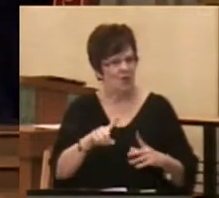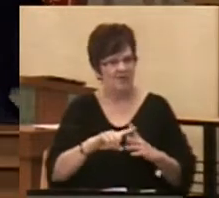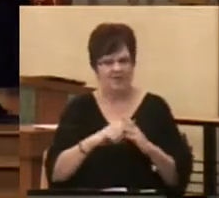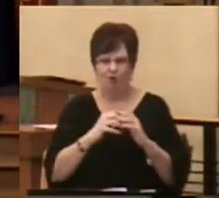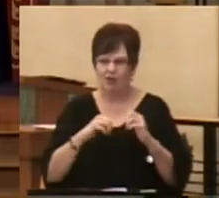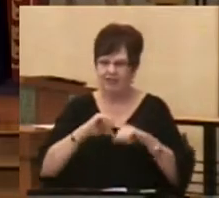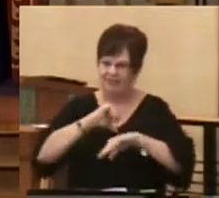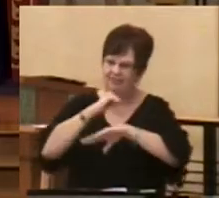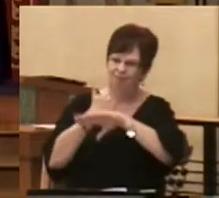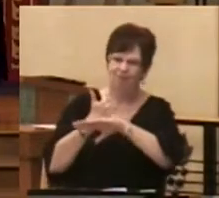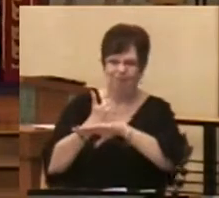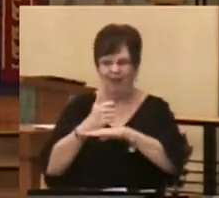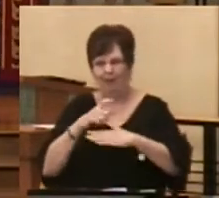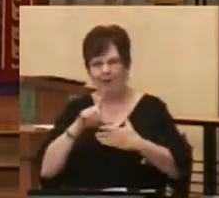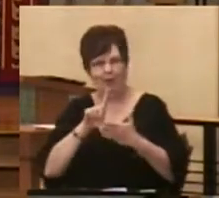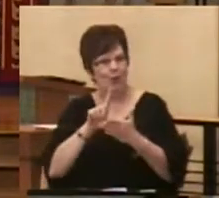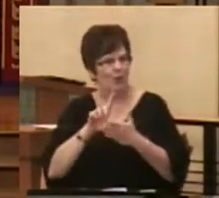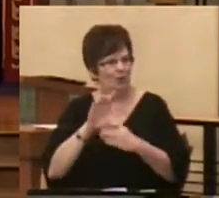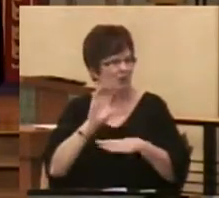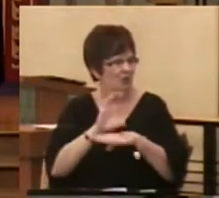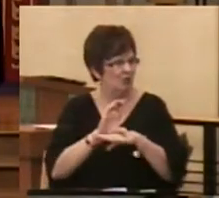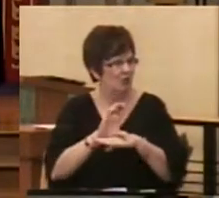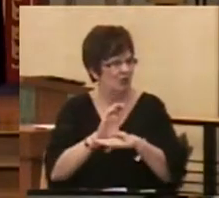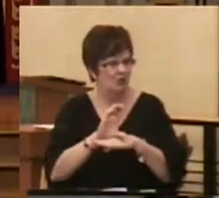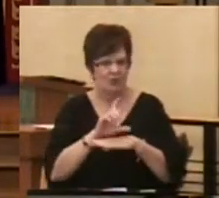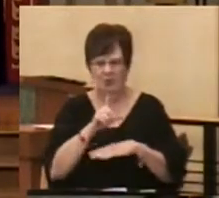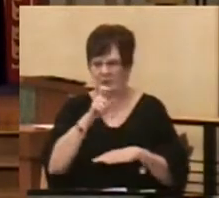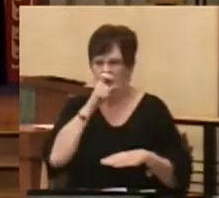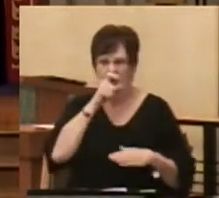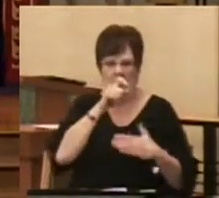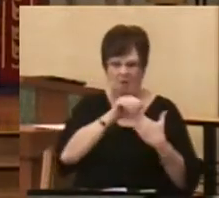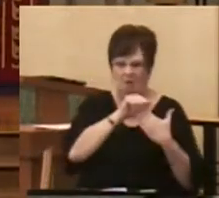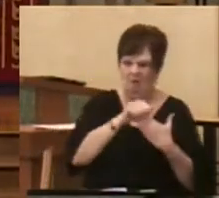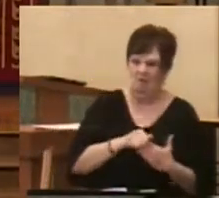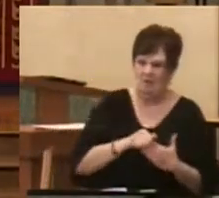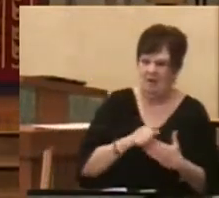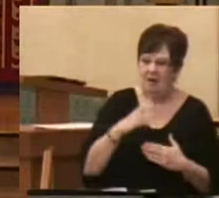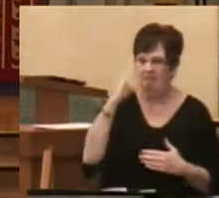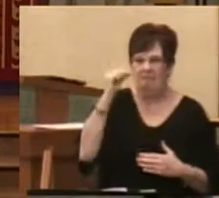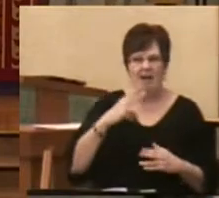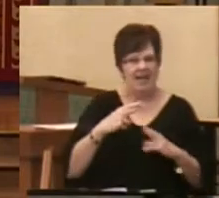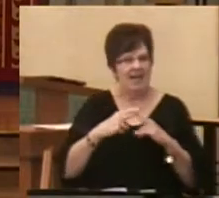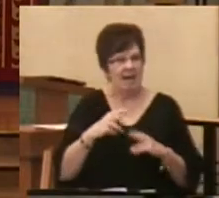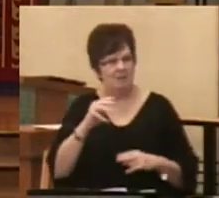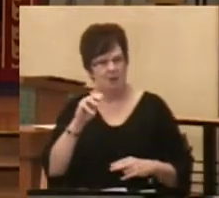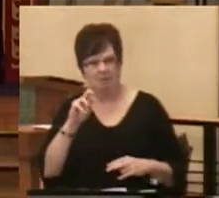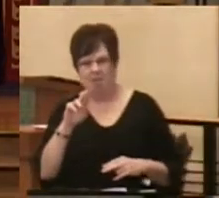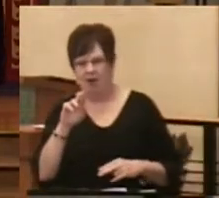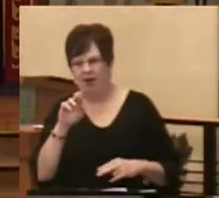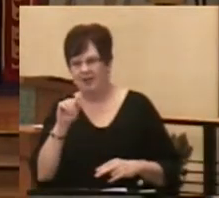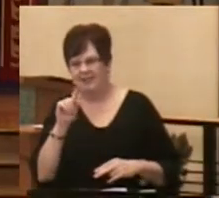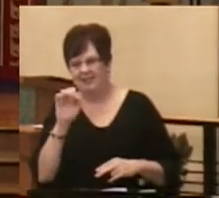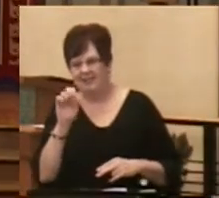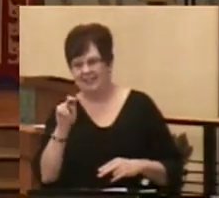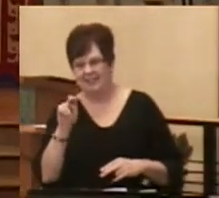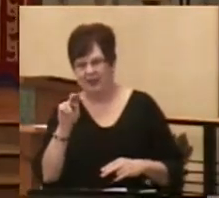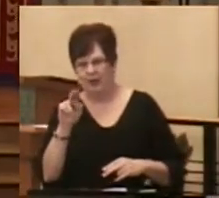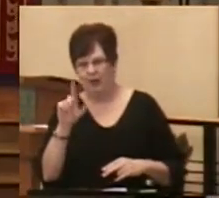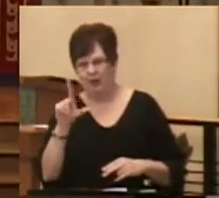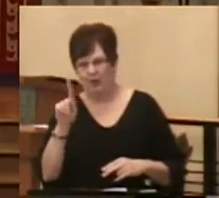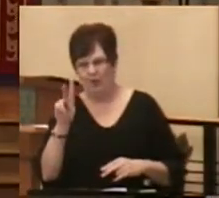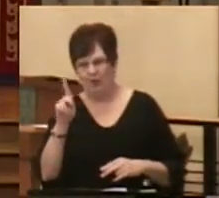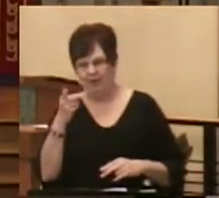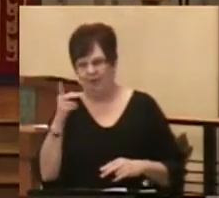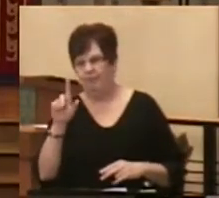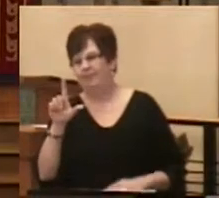of our Lutheran Church. The chief architect of that Reformation was a man named Martin Luther, one who loved music.